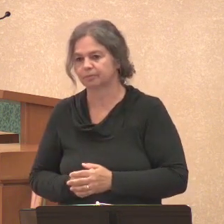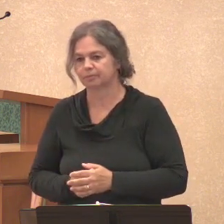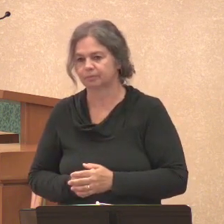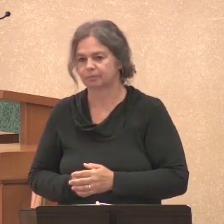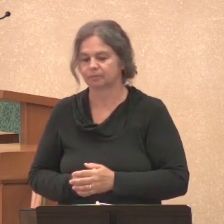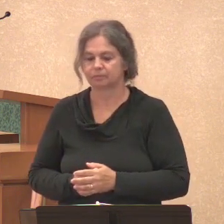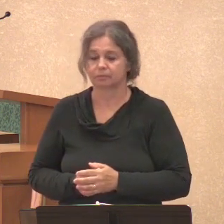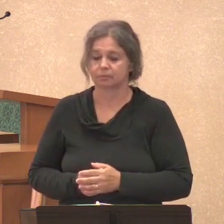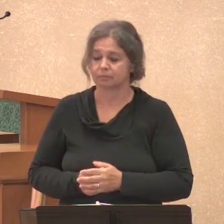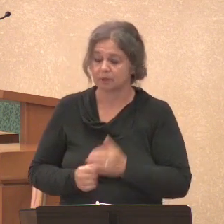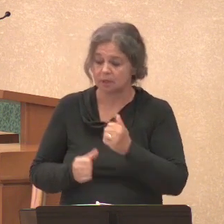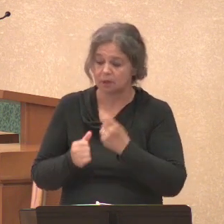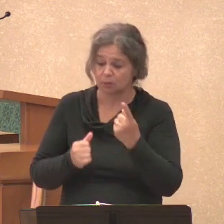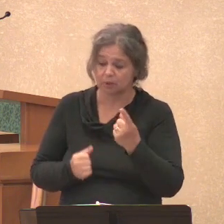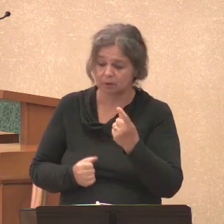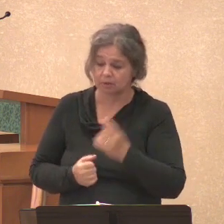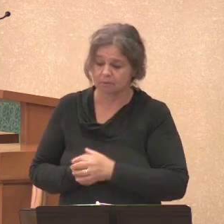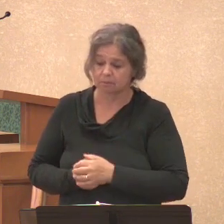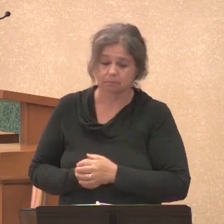Anybody have an idea?